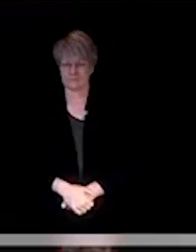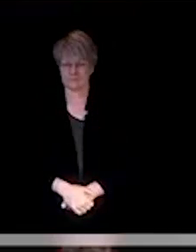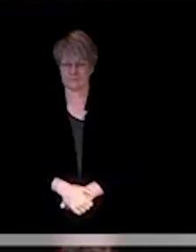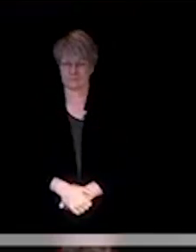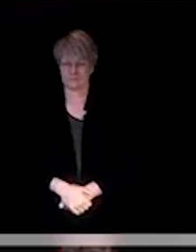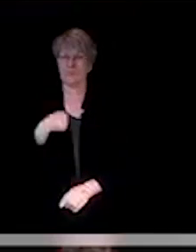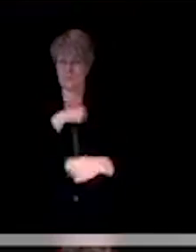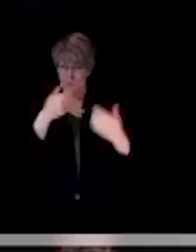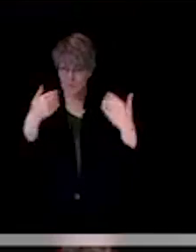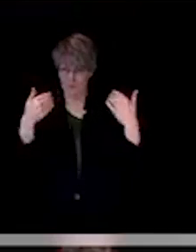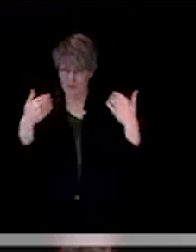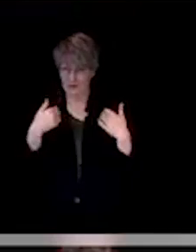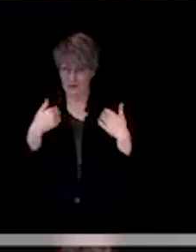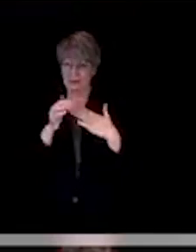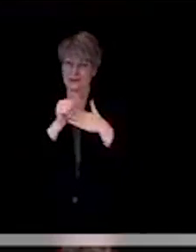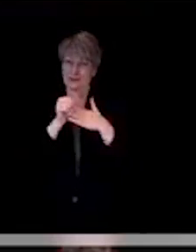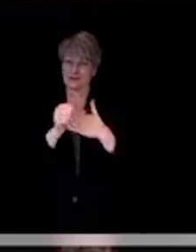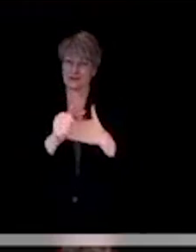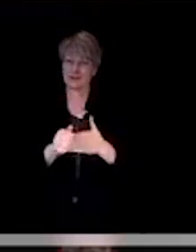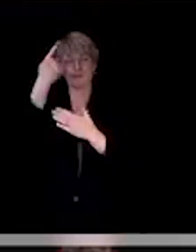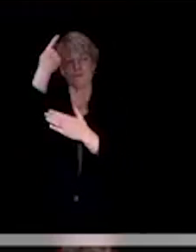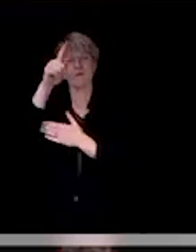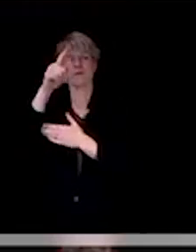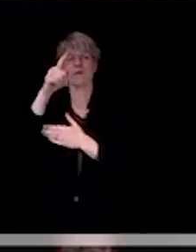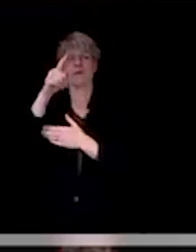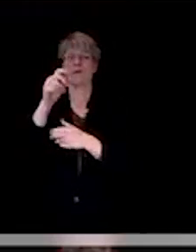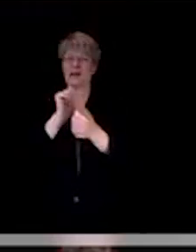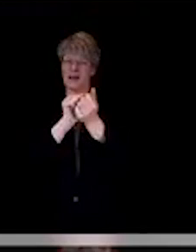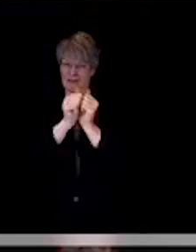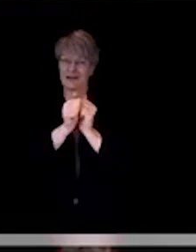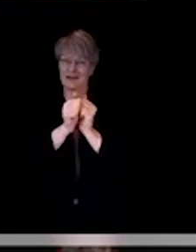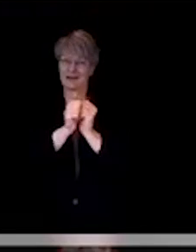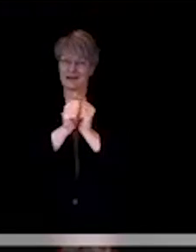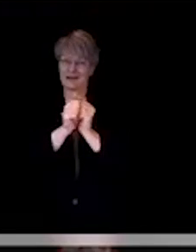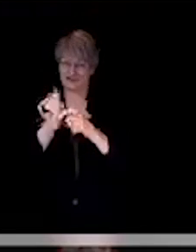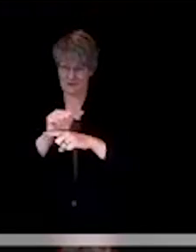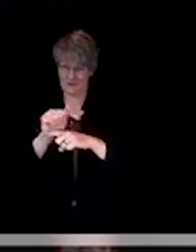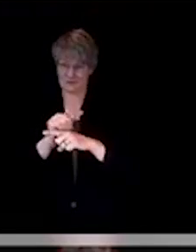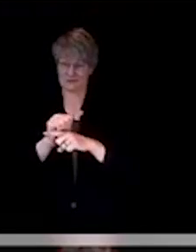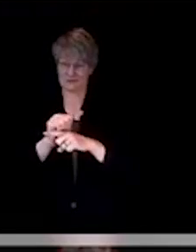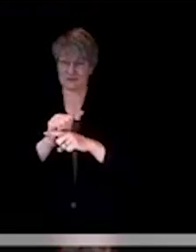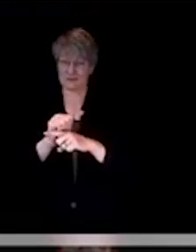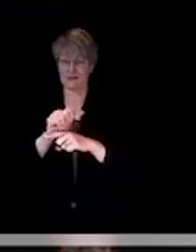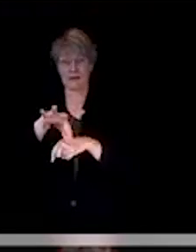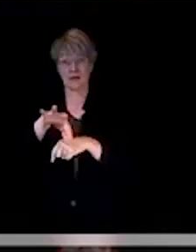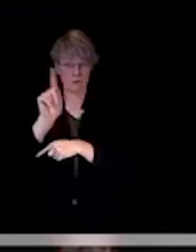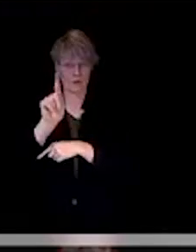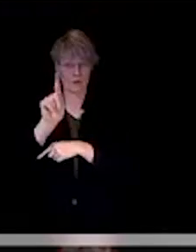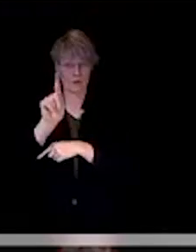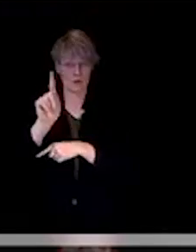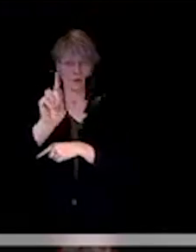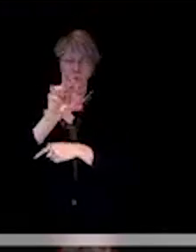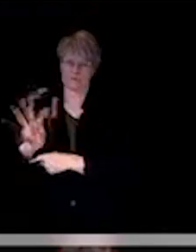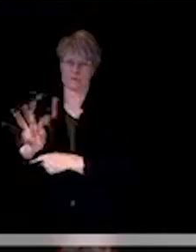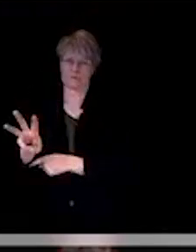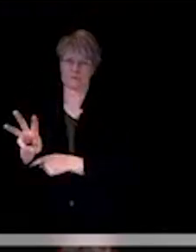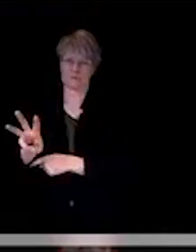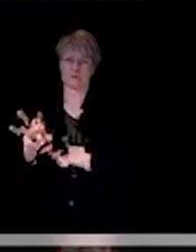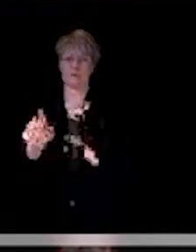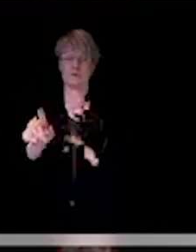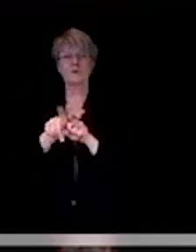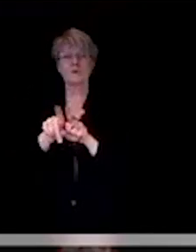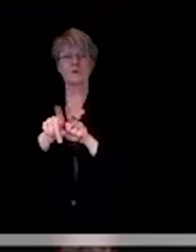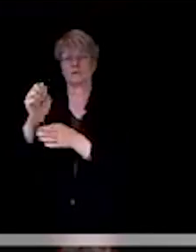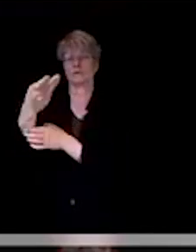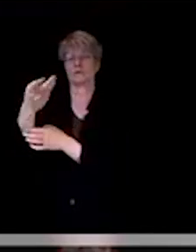practices on our website now. In addition to that, we know that the Shasta County Office of Education is working really, really